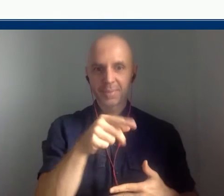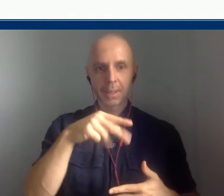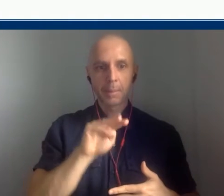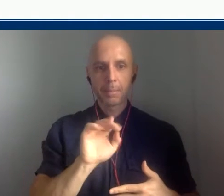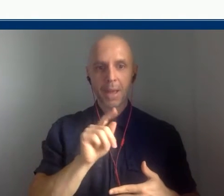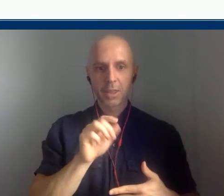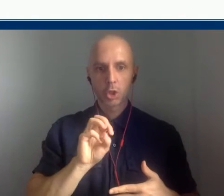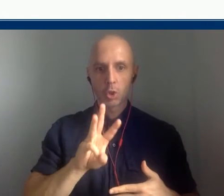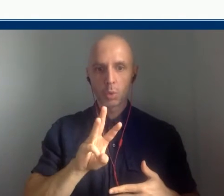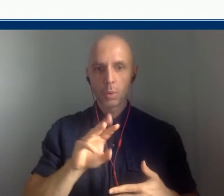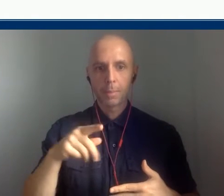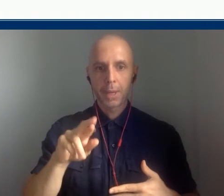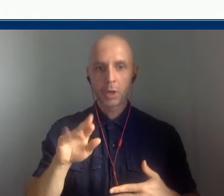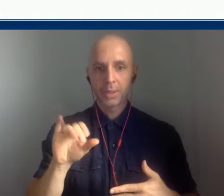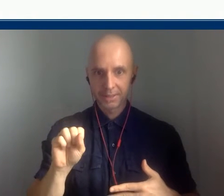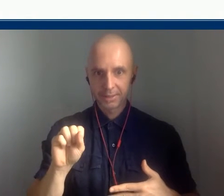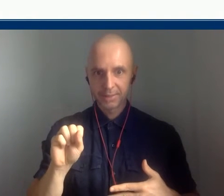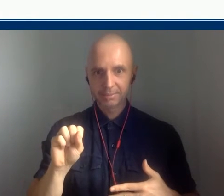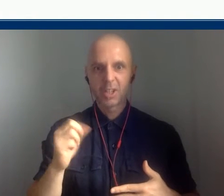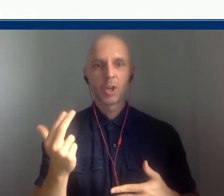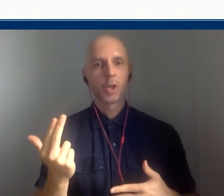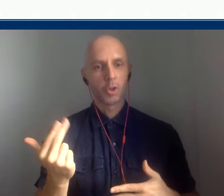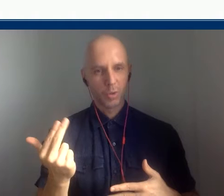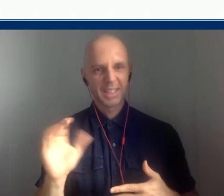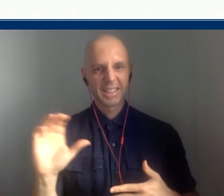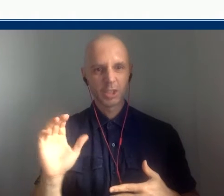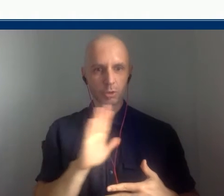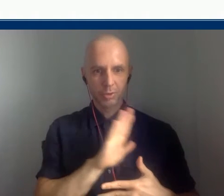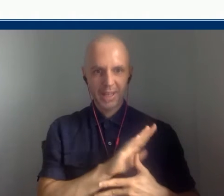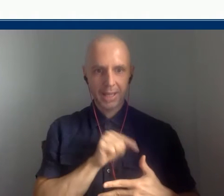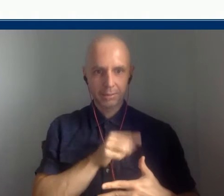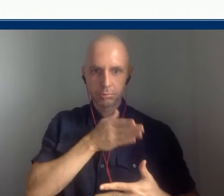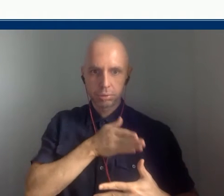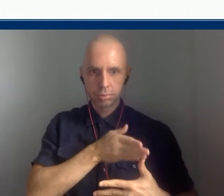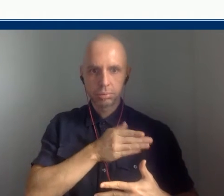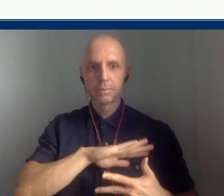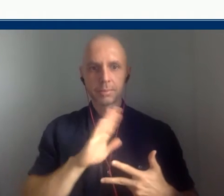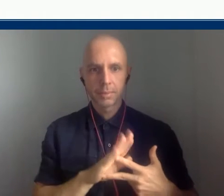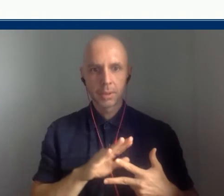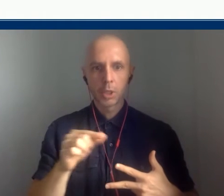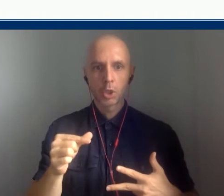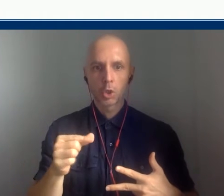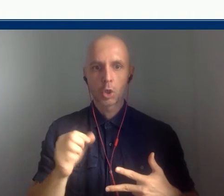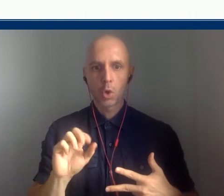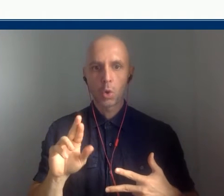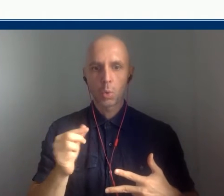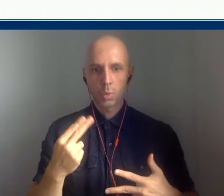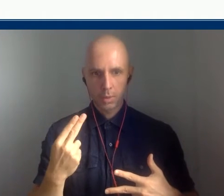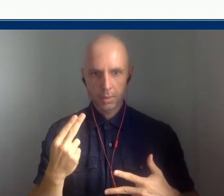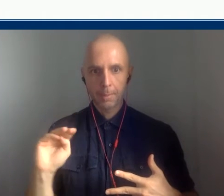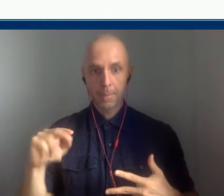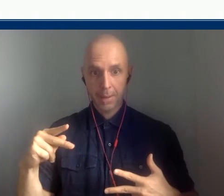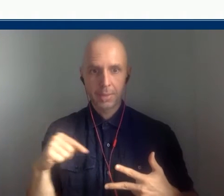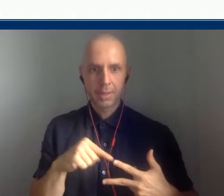I'm going to look at the Goff map of Great Britain in the 14th century. And then I'm going to use a